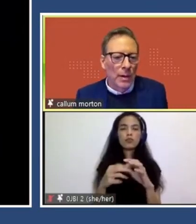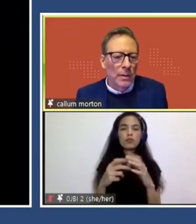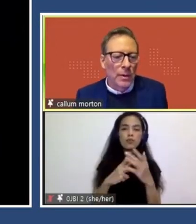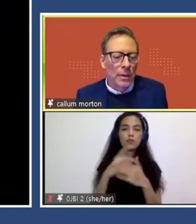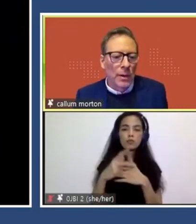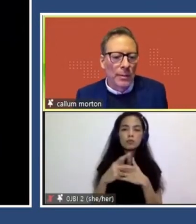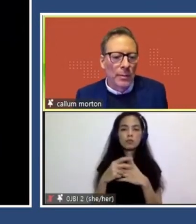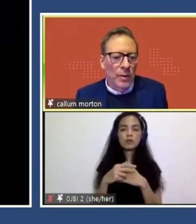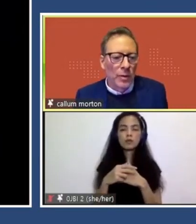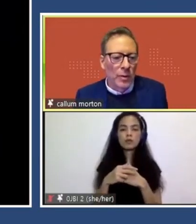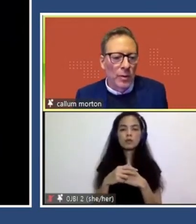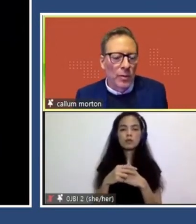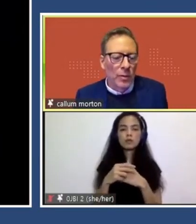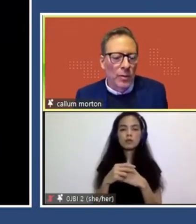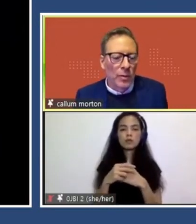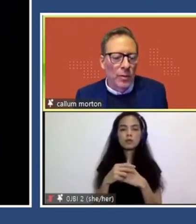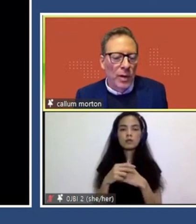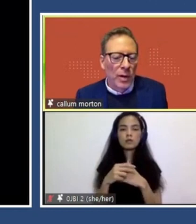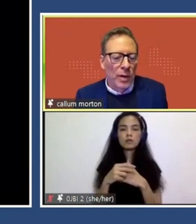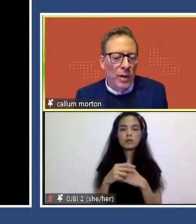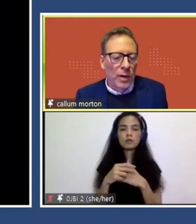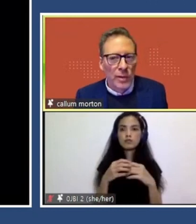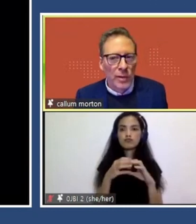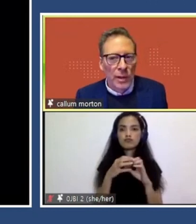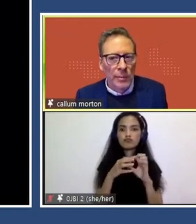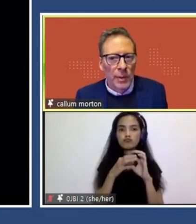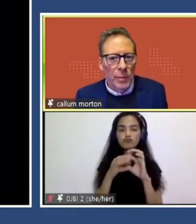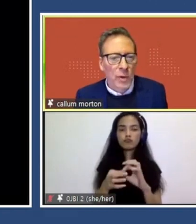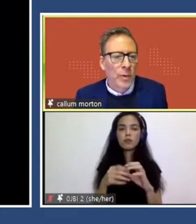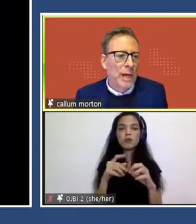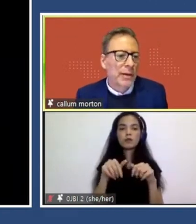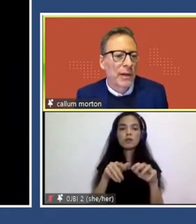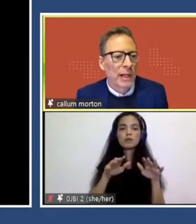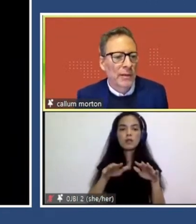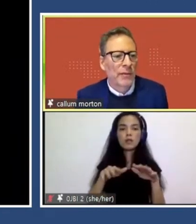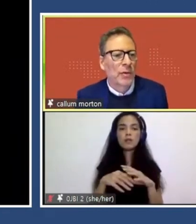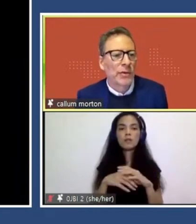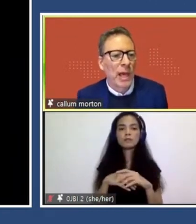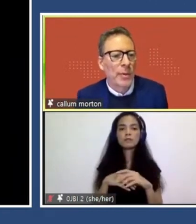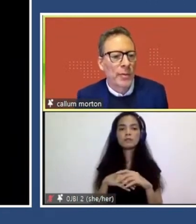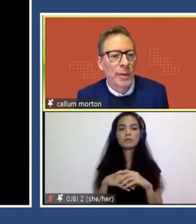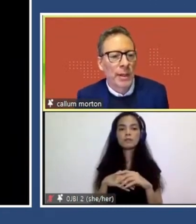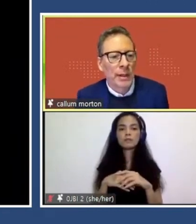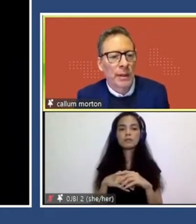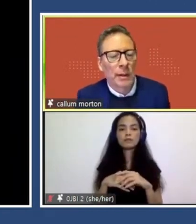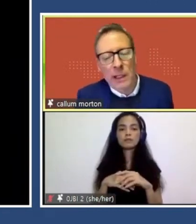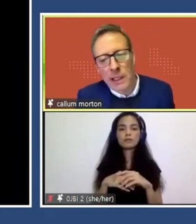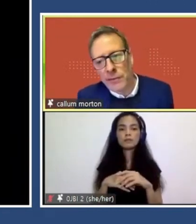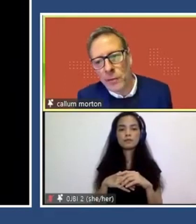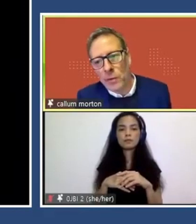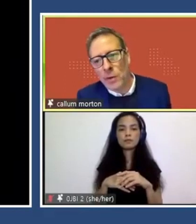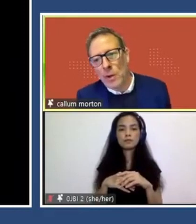at the moment. So we do temporary works. We work with an artist collected called Damp, who has been